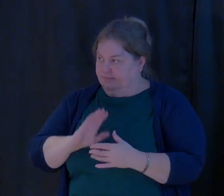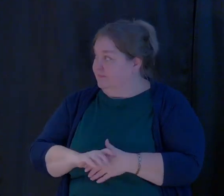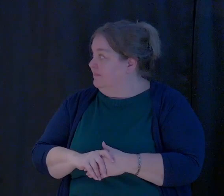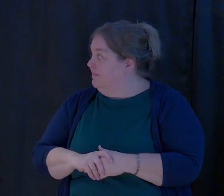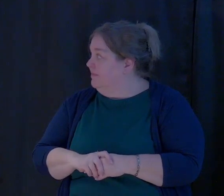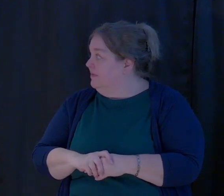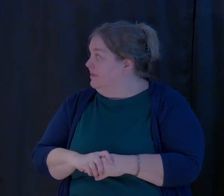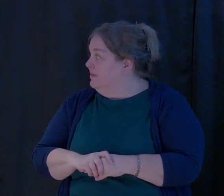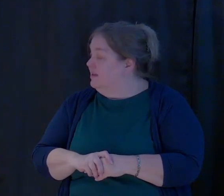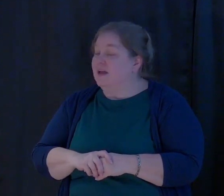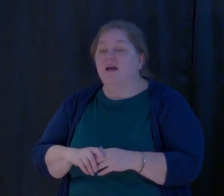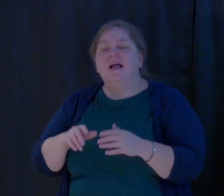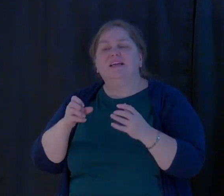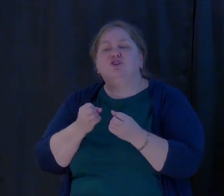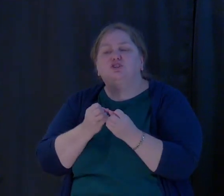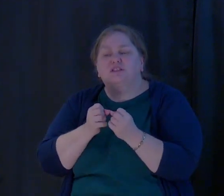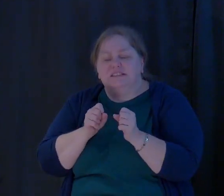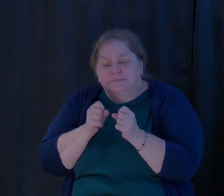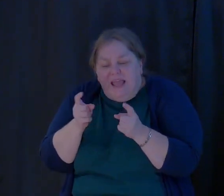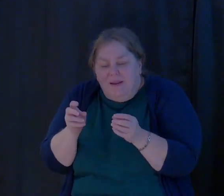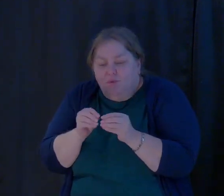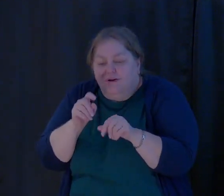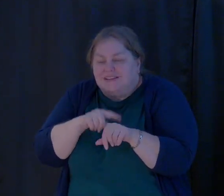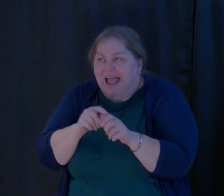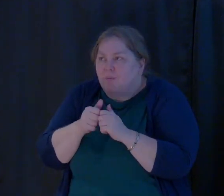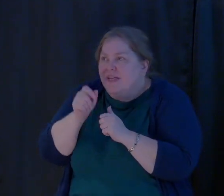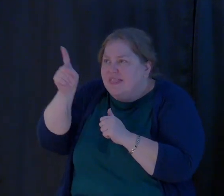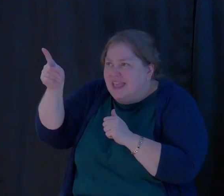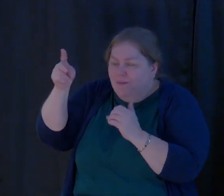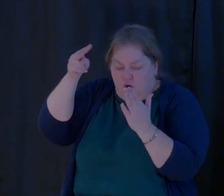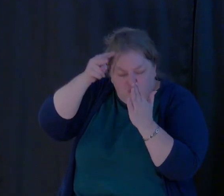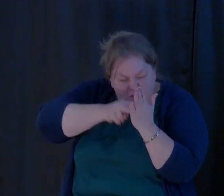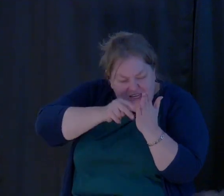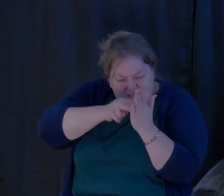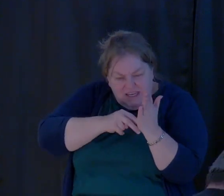this. Spending time with him and reading his word and prayer.